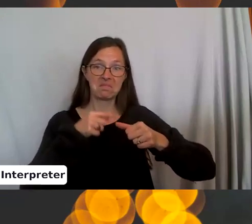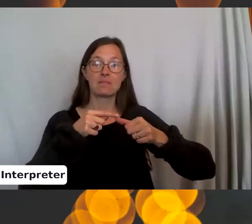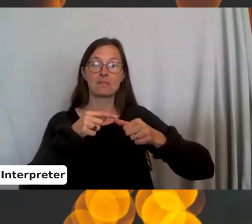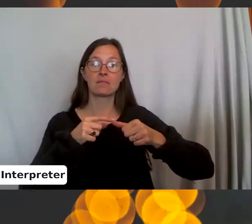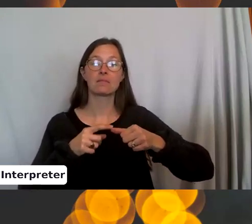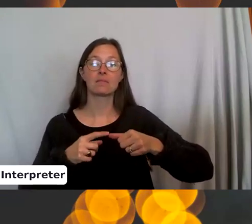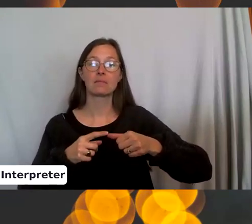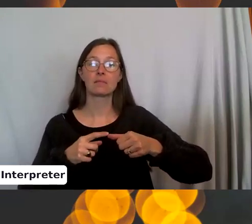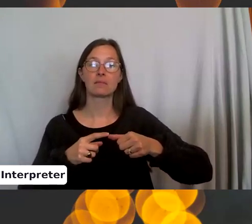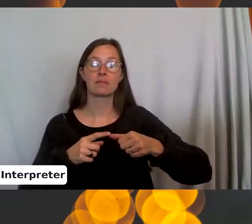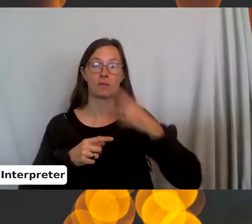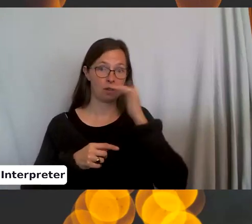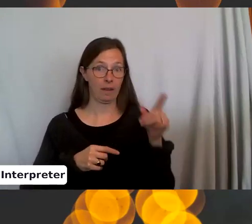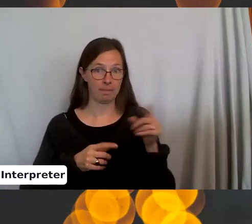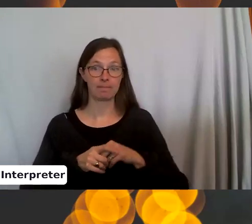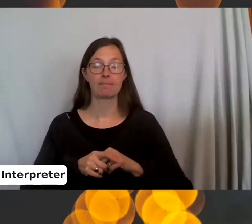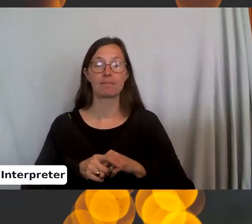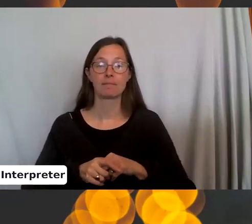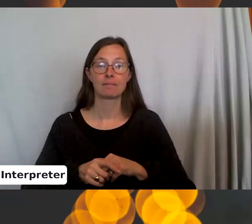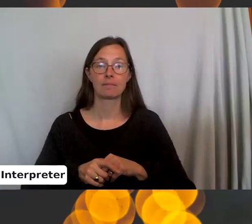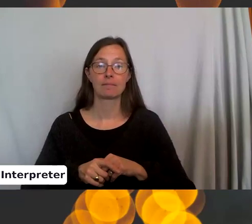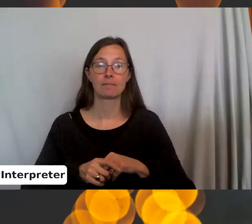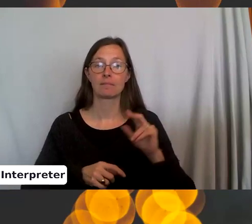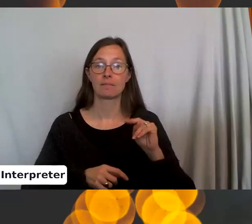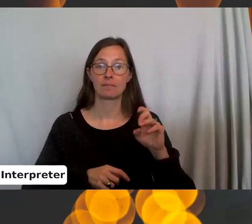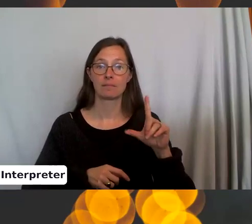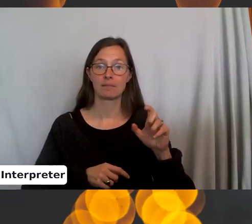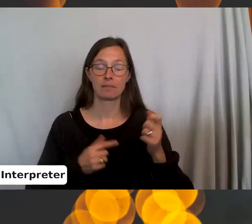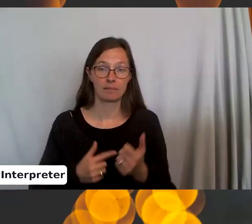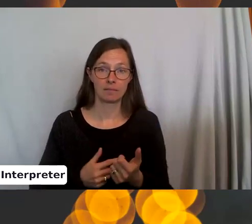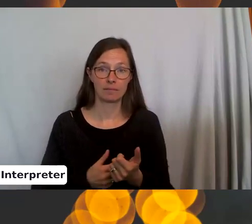Now it looks like this. You're going to put the needle through